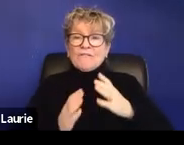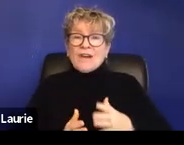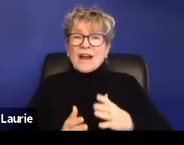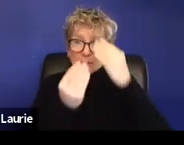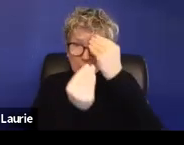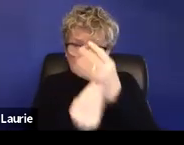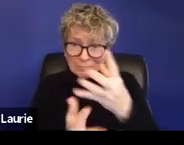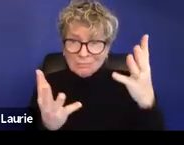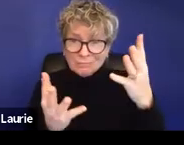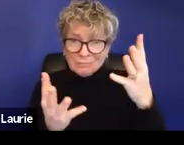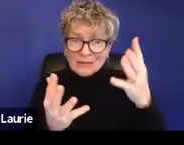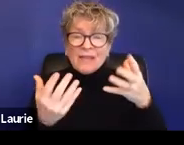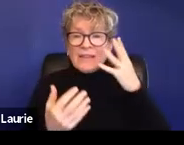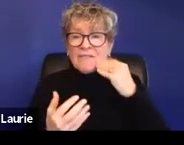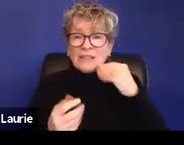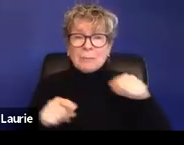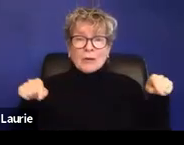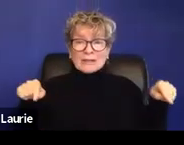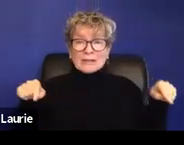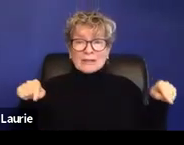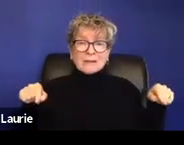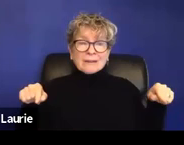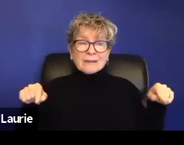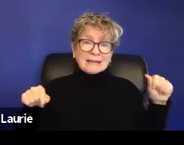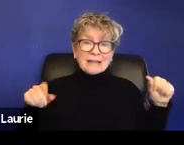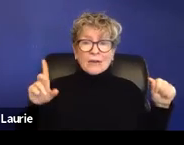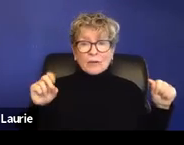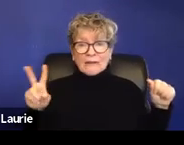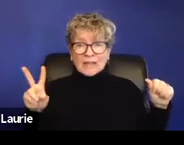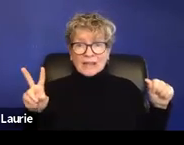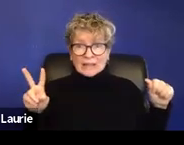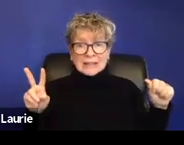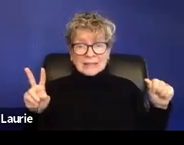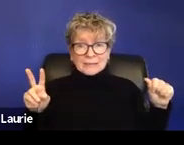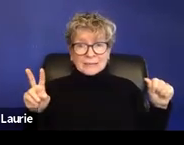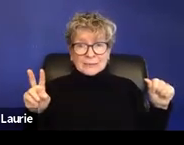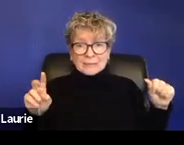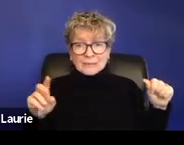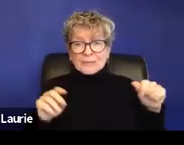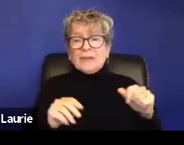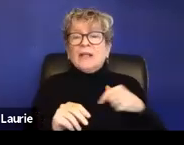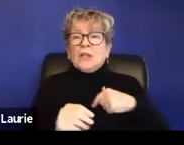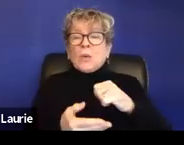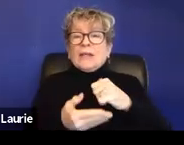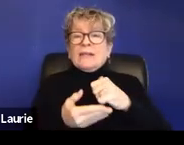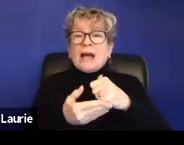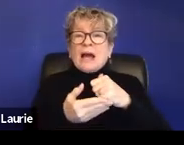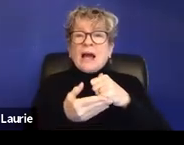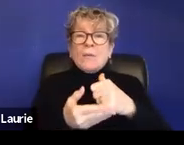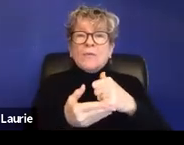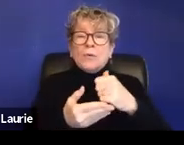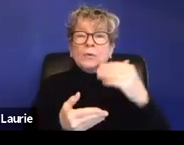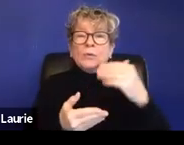sexual assault or stalking, outside of the workplace. So, um, this is where it's really helpful to be paying attention